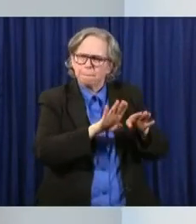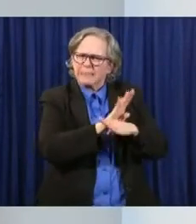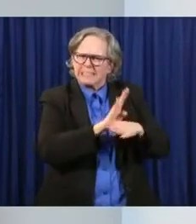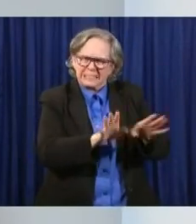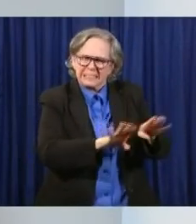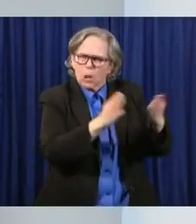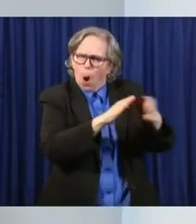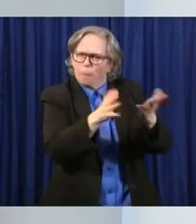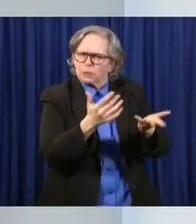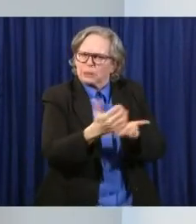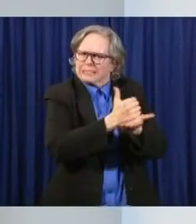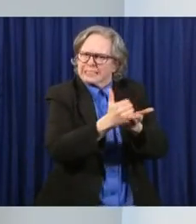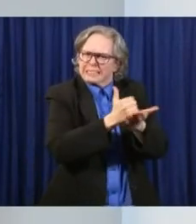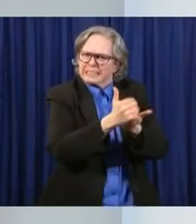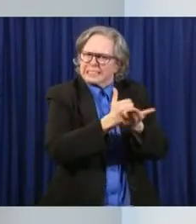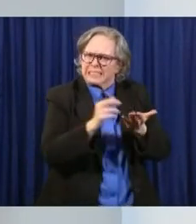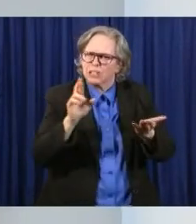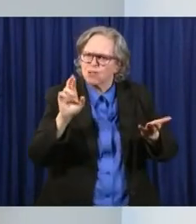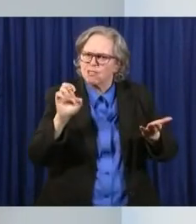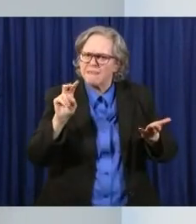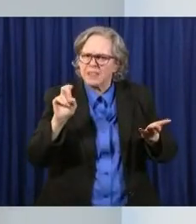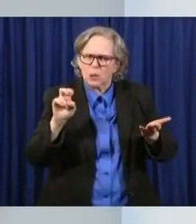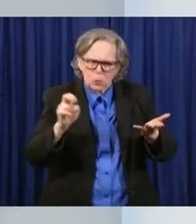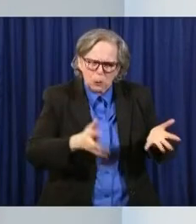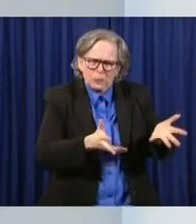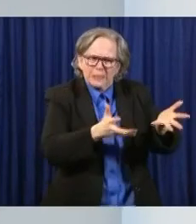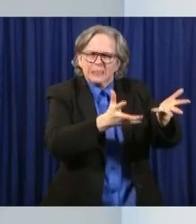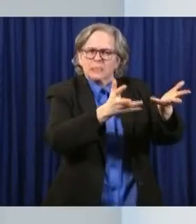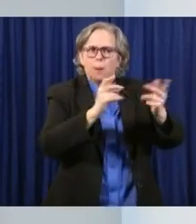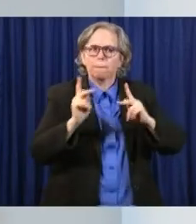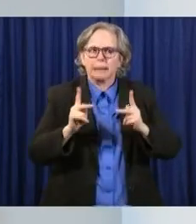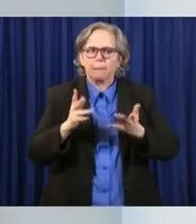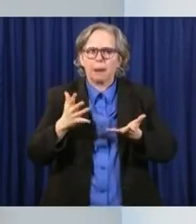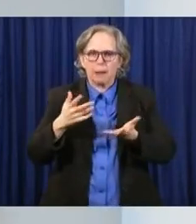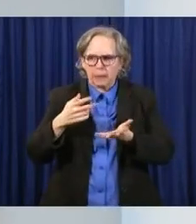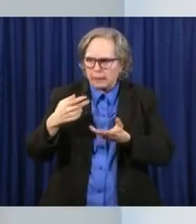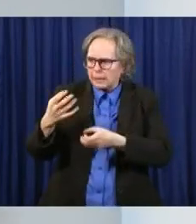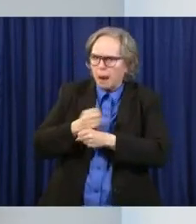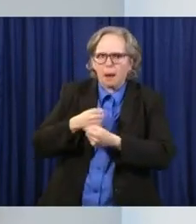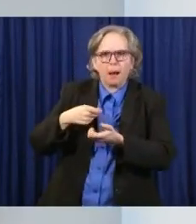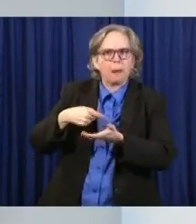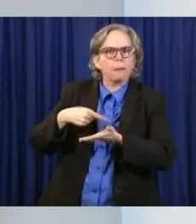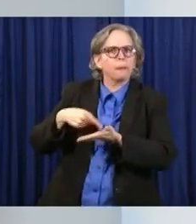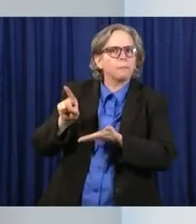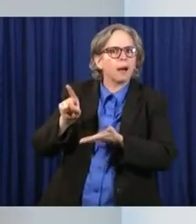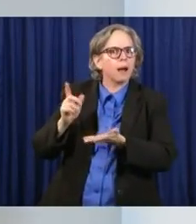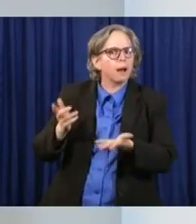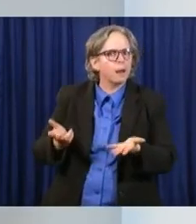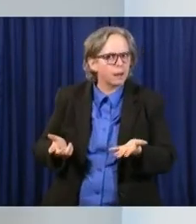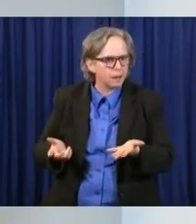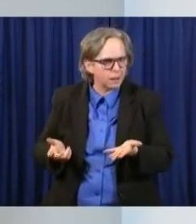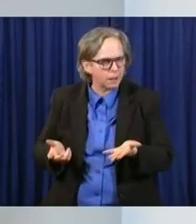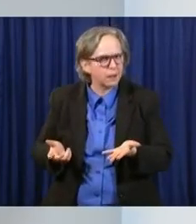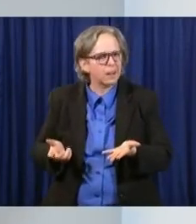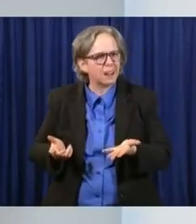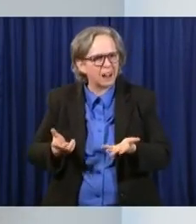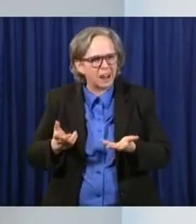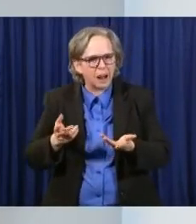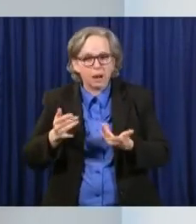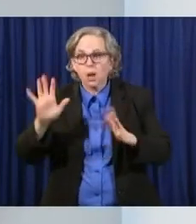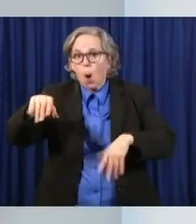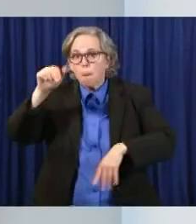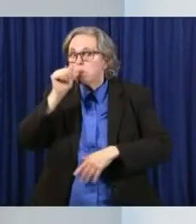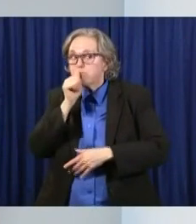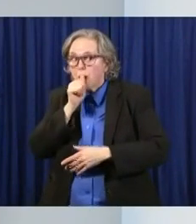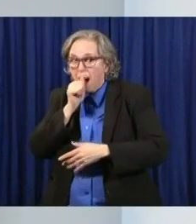that people can pay their bills and so that the private economy, which funds public services,